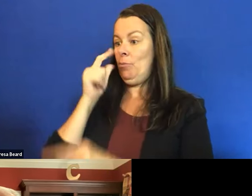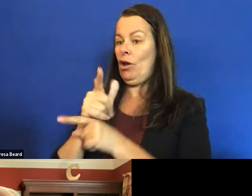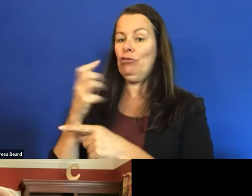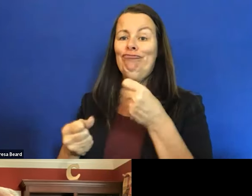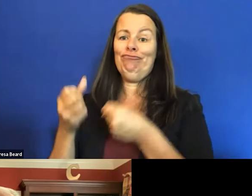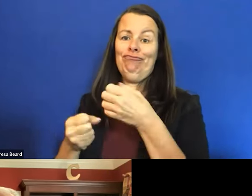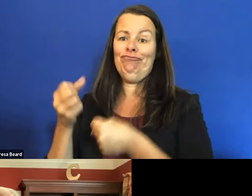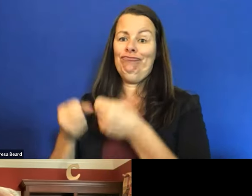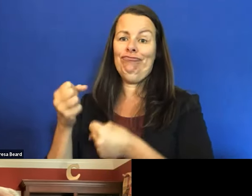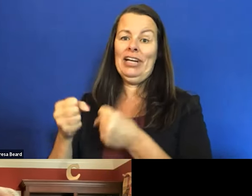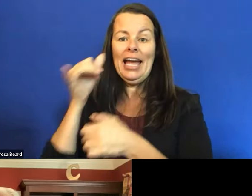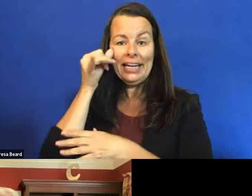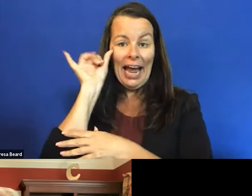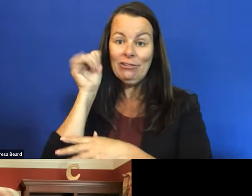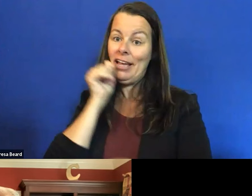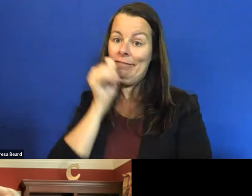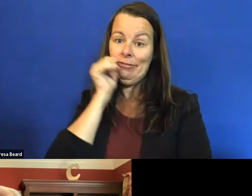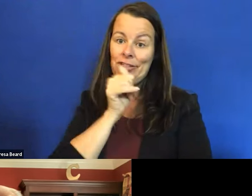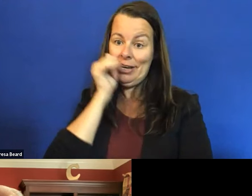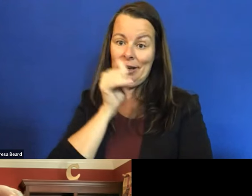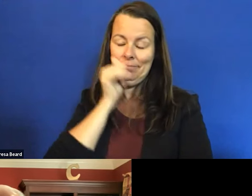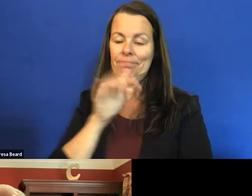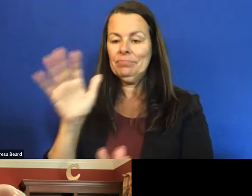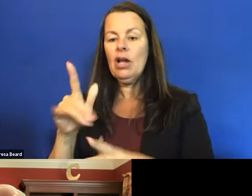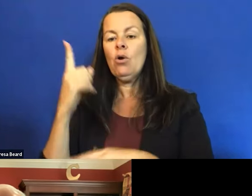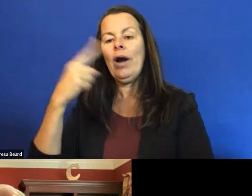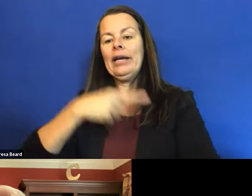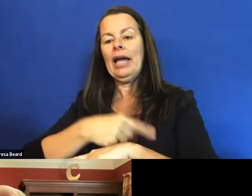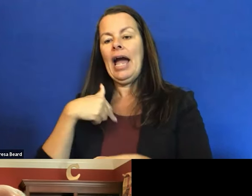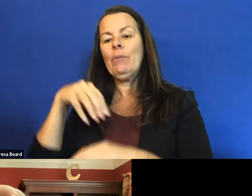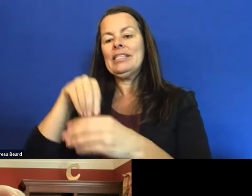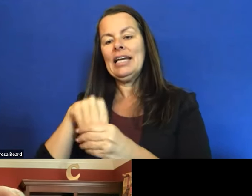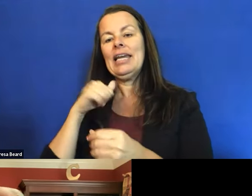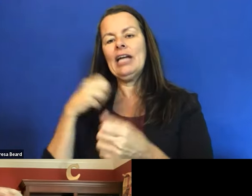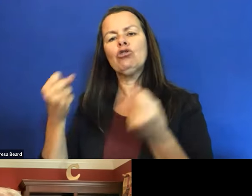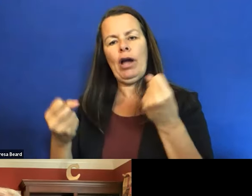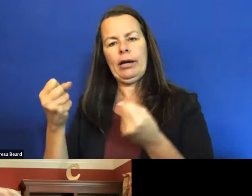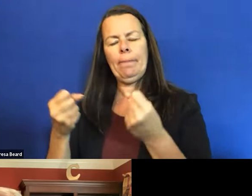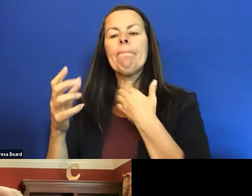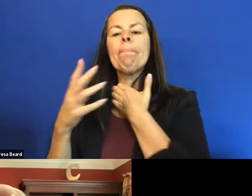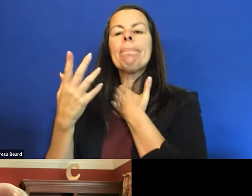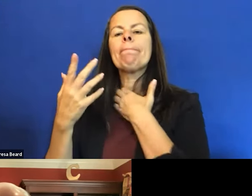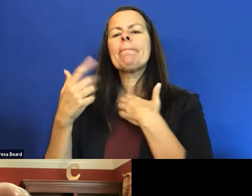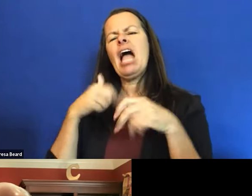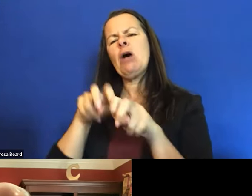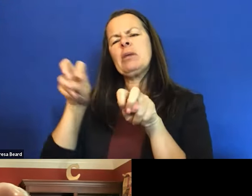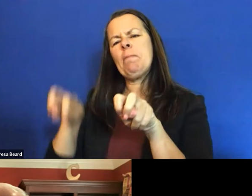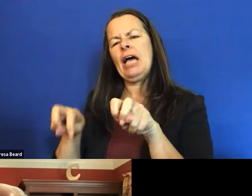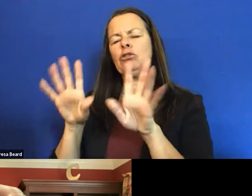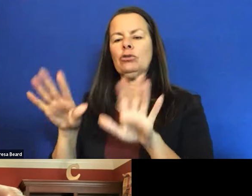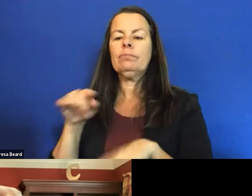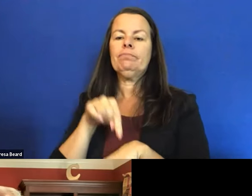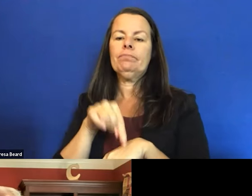night. But one day I was in a pickup truck and I was a passenger and the individual driving